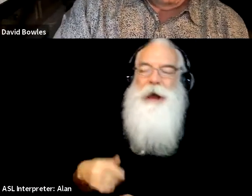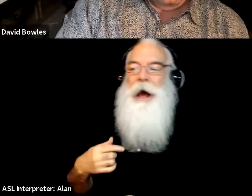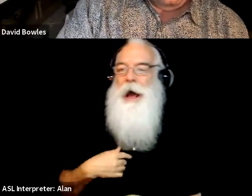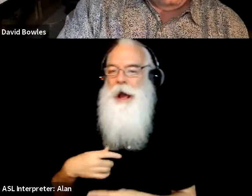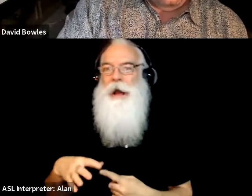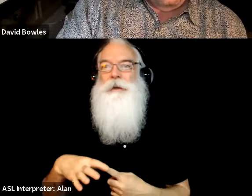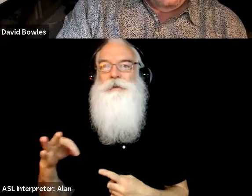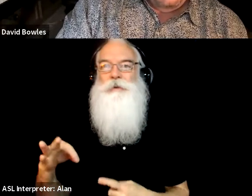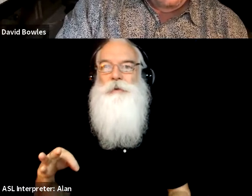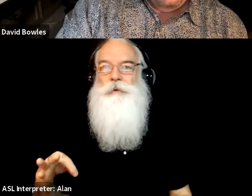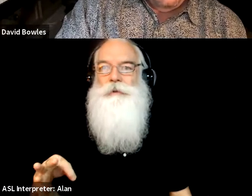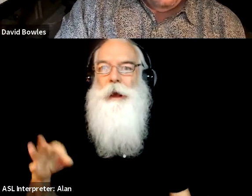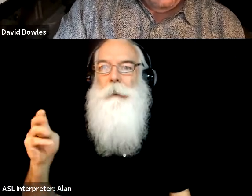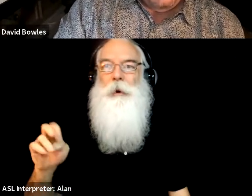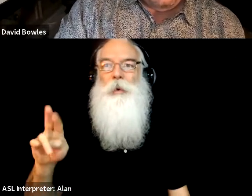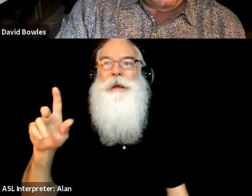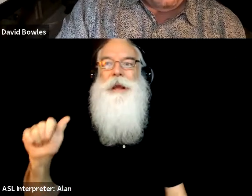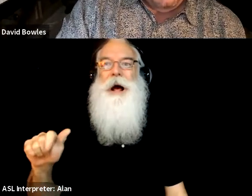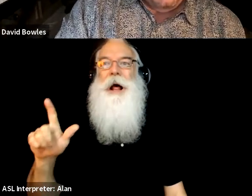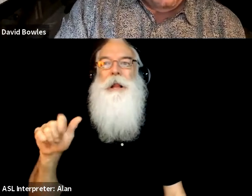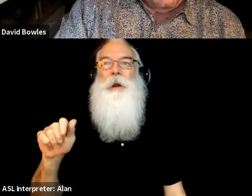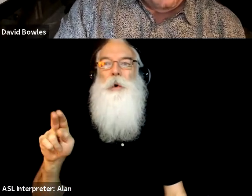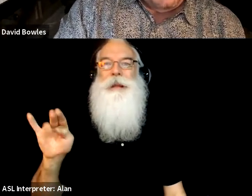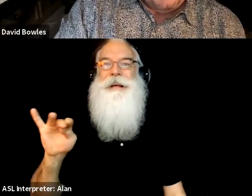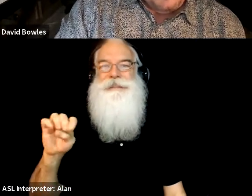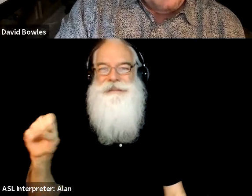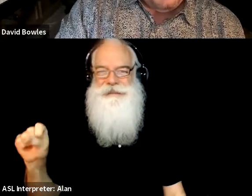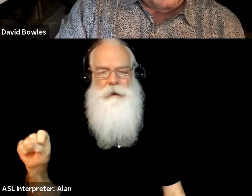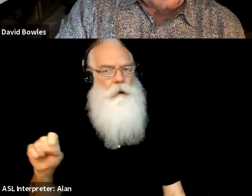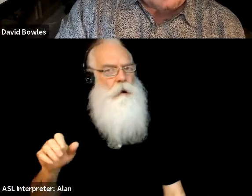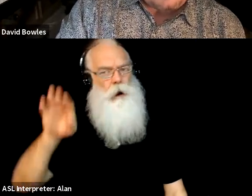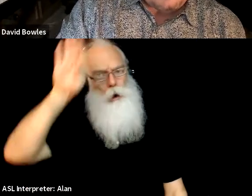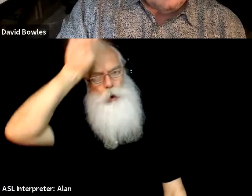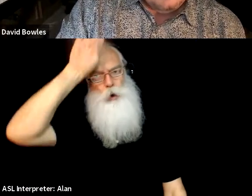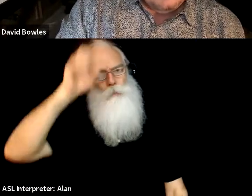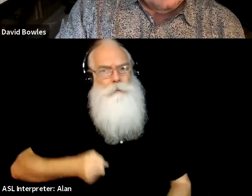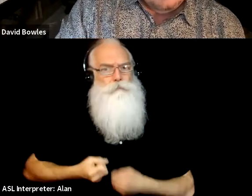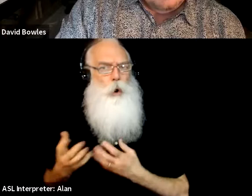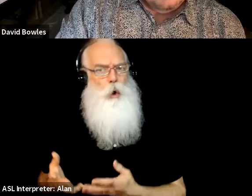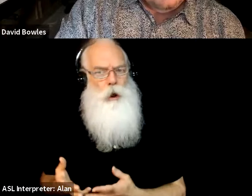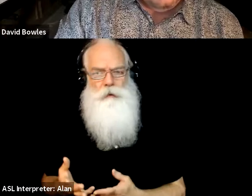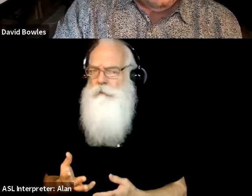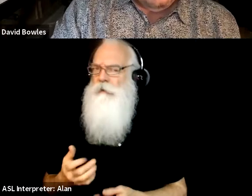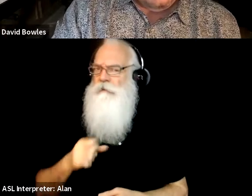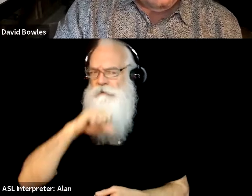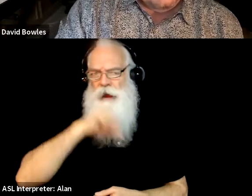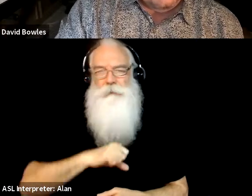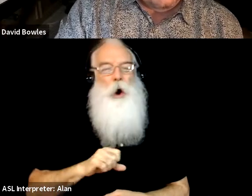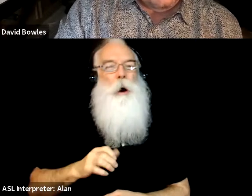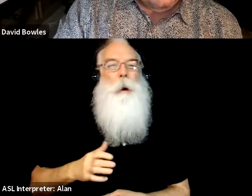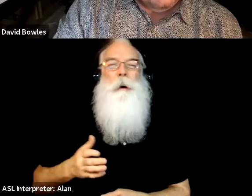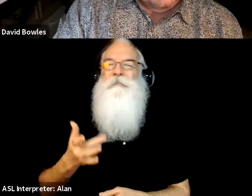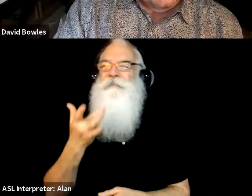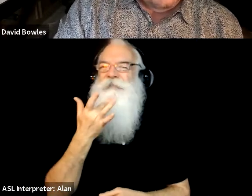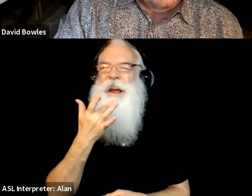my favorite Cuban poet and my favorite poem by her. And my favorite line in that